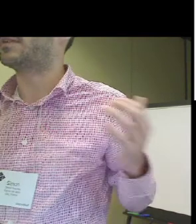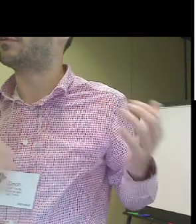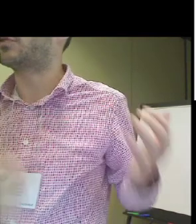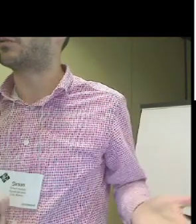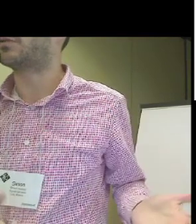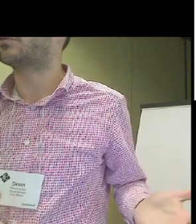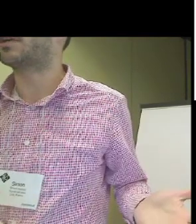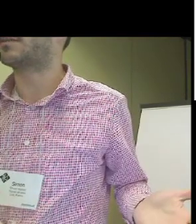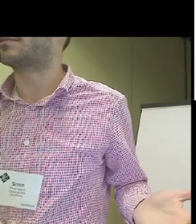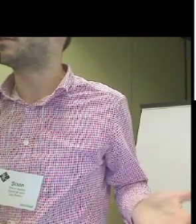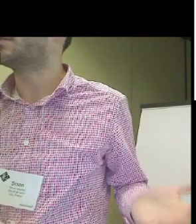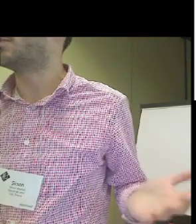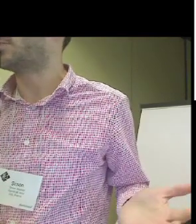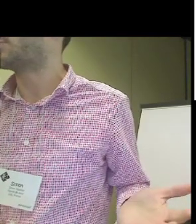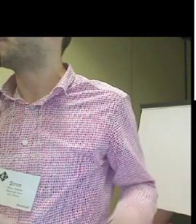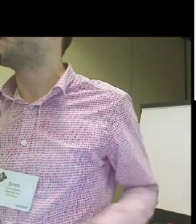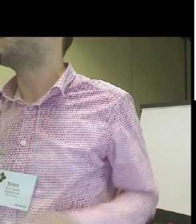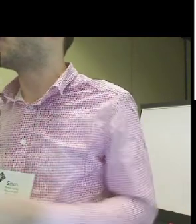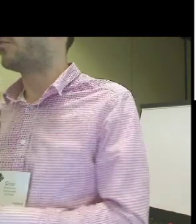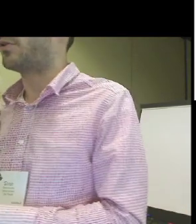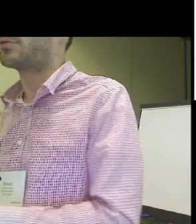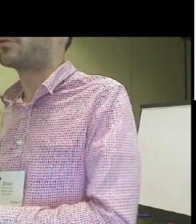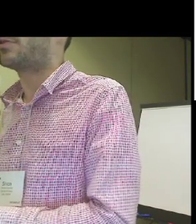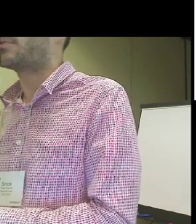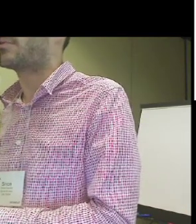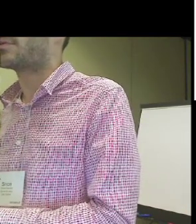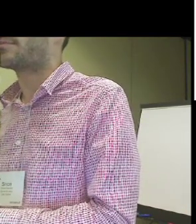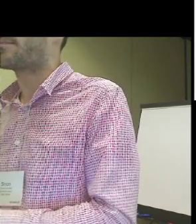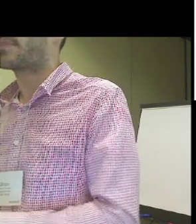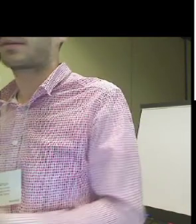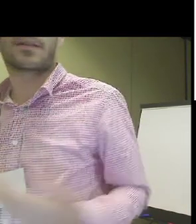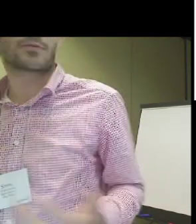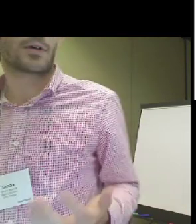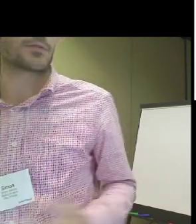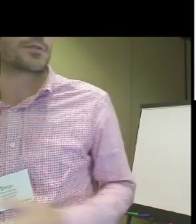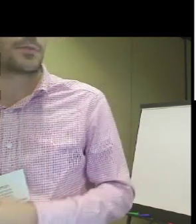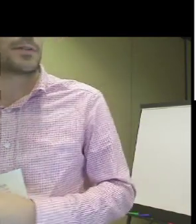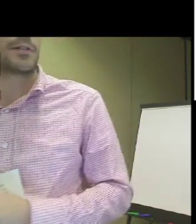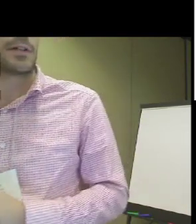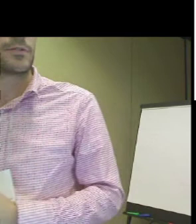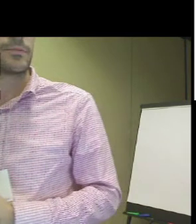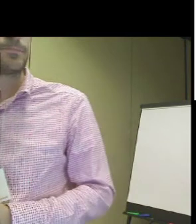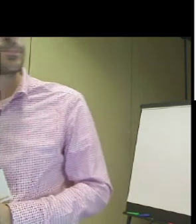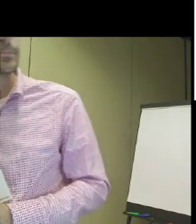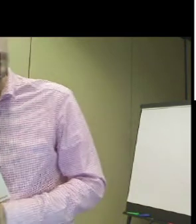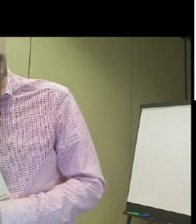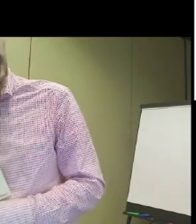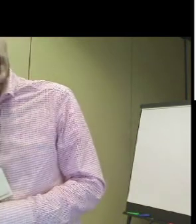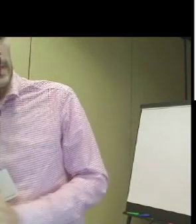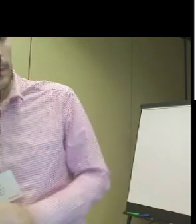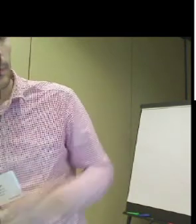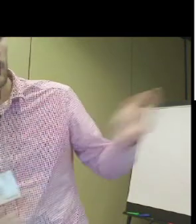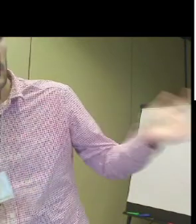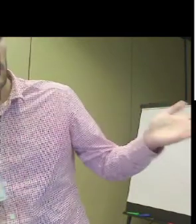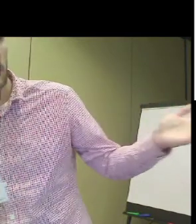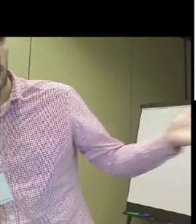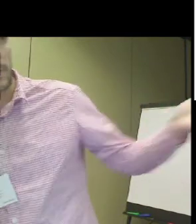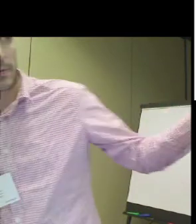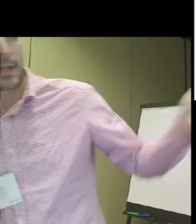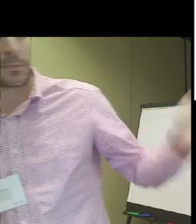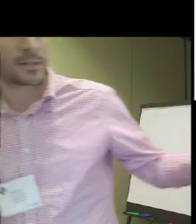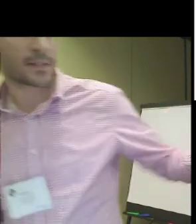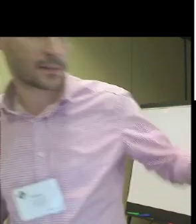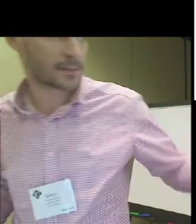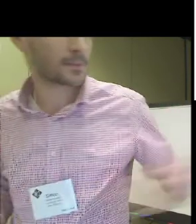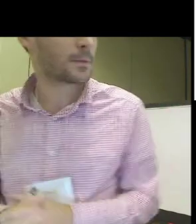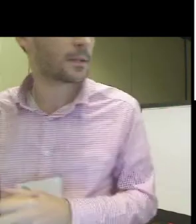help deaf children to get knowledge to avoid social issues. That's why it was about education. We had really few